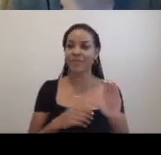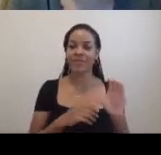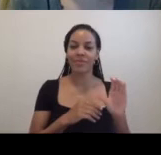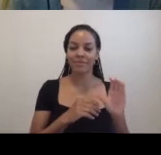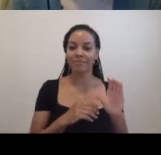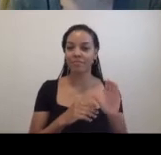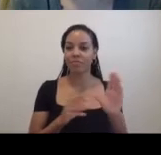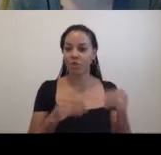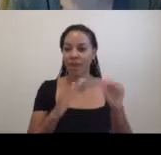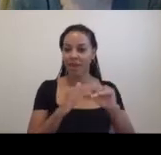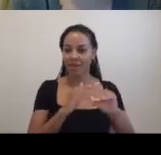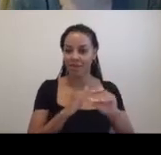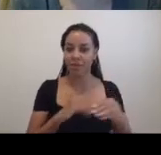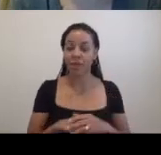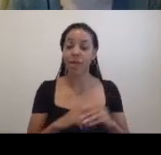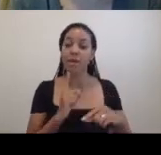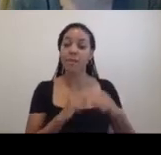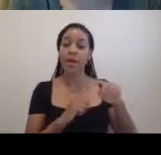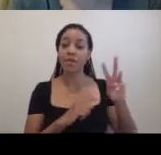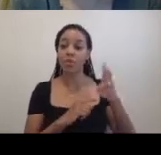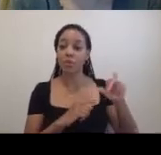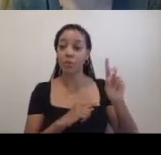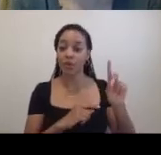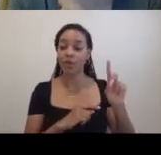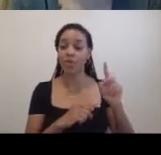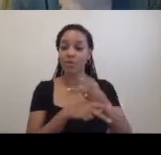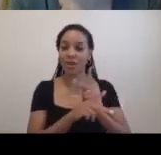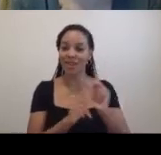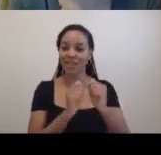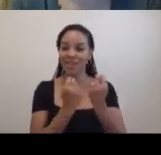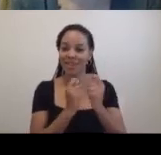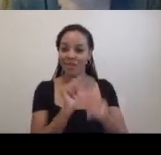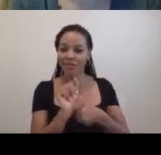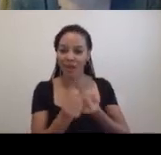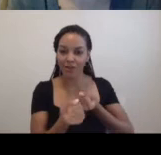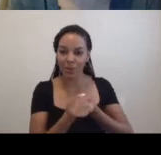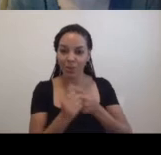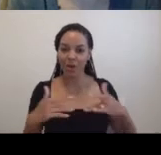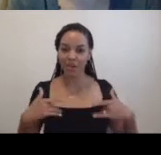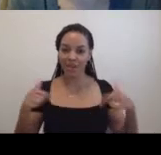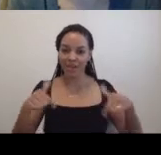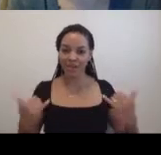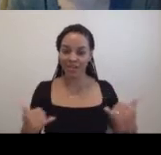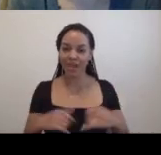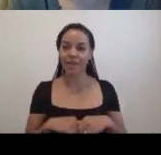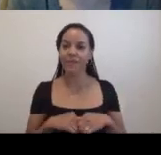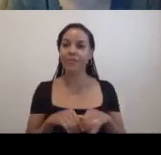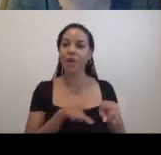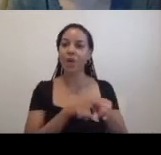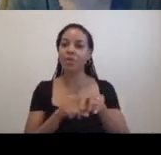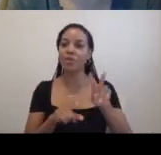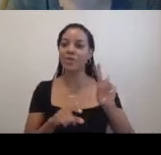the wizard production team behind this event. Huge thanks to the resourceful team at the Verilis Center,